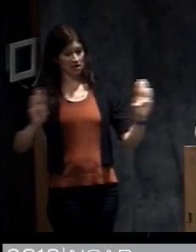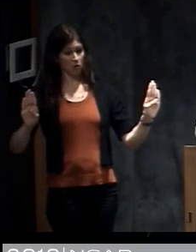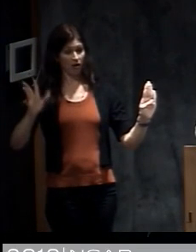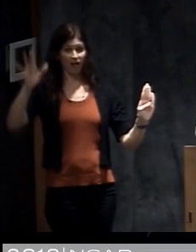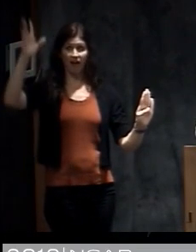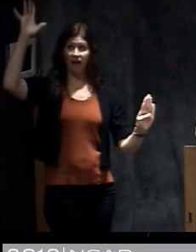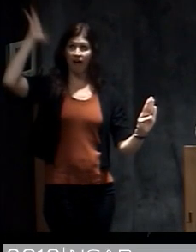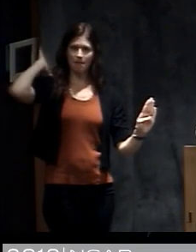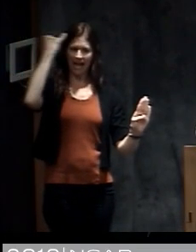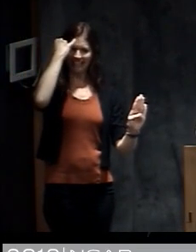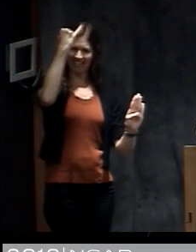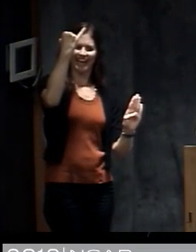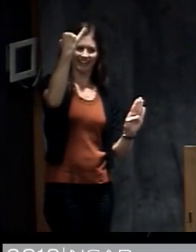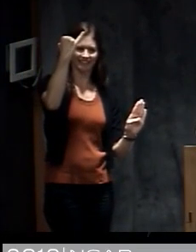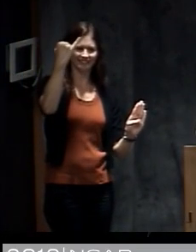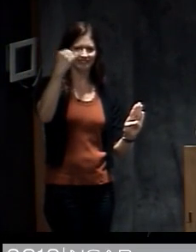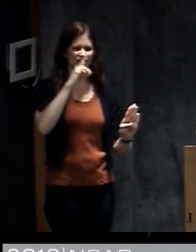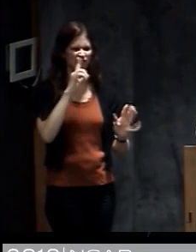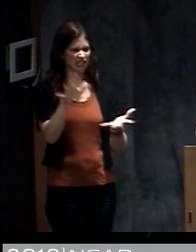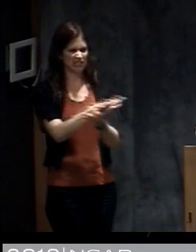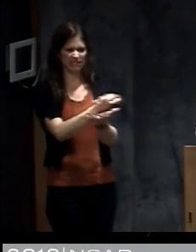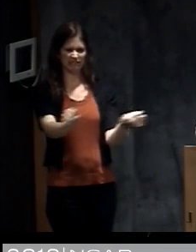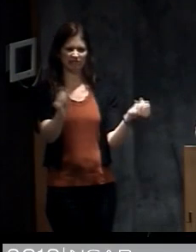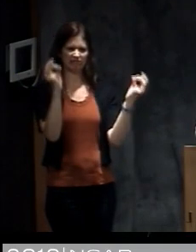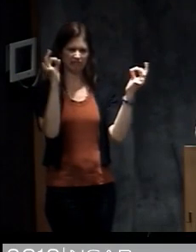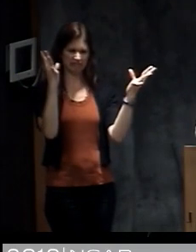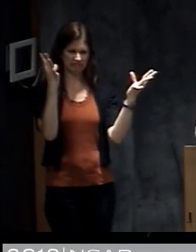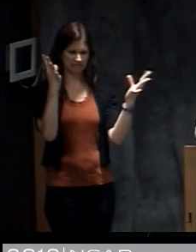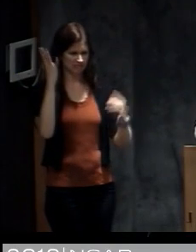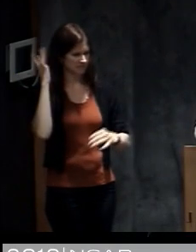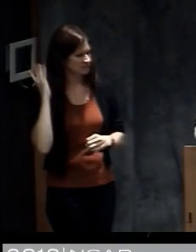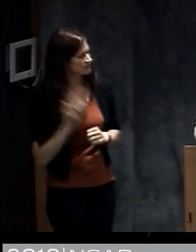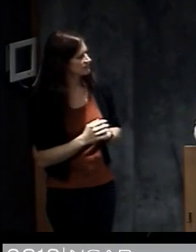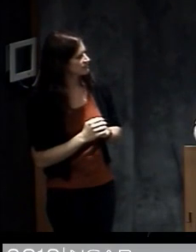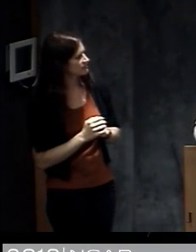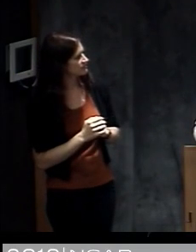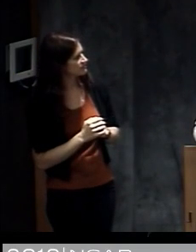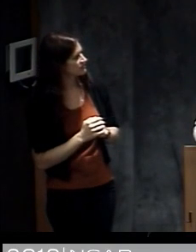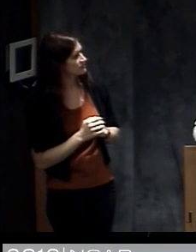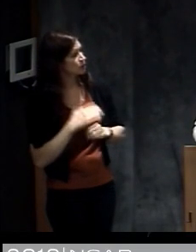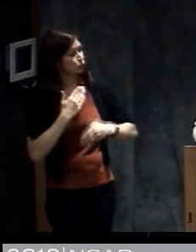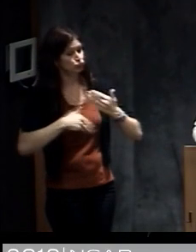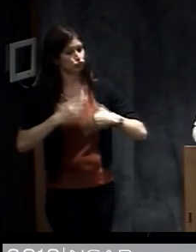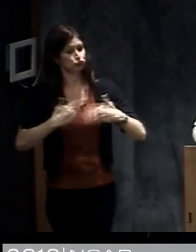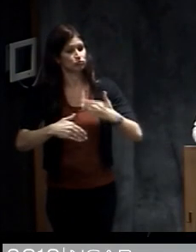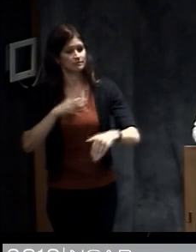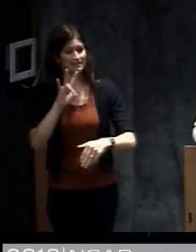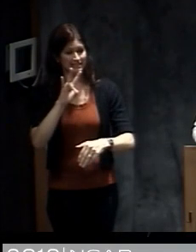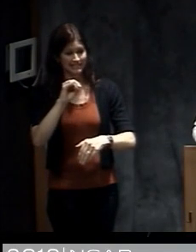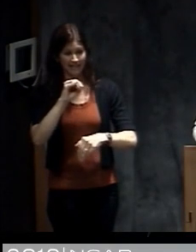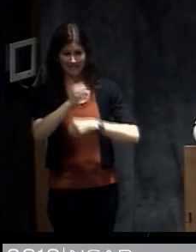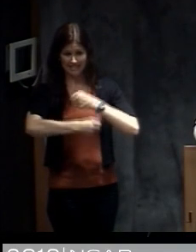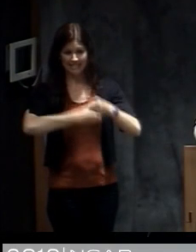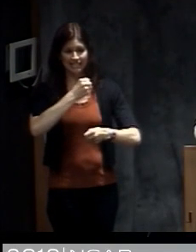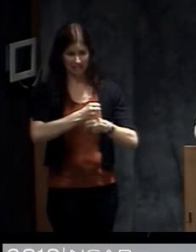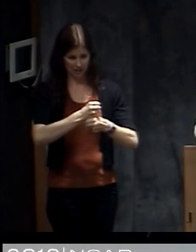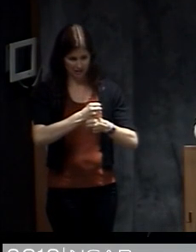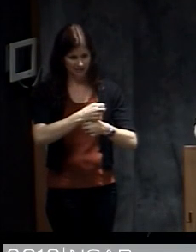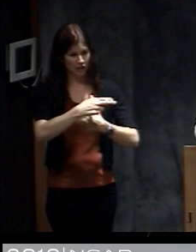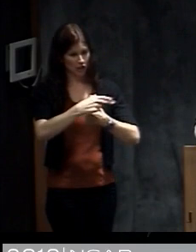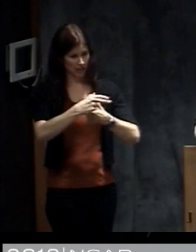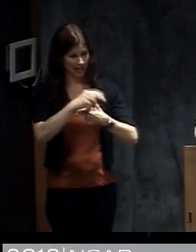1900 storm that was so devastating in the area. So if we fast forward about 70 years I'm going to talk about Hurricane Camille.